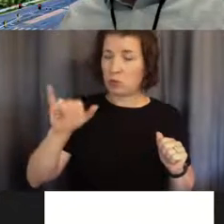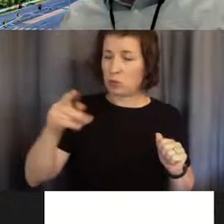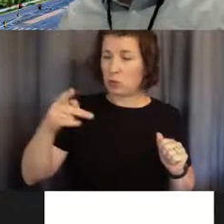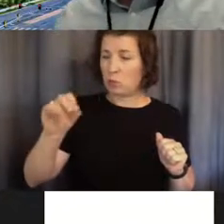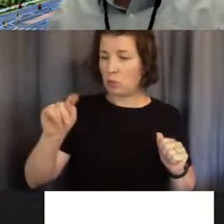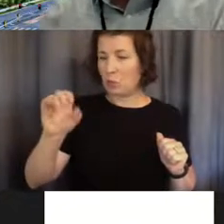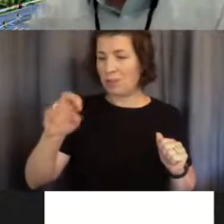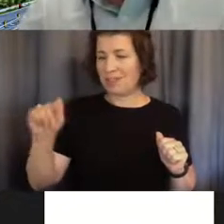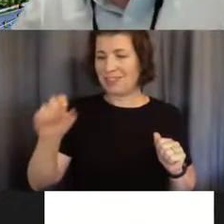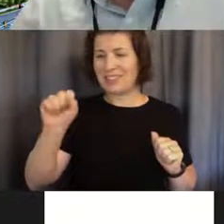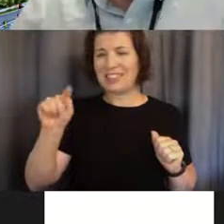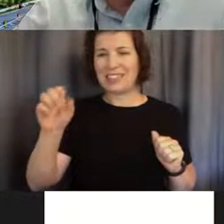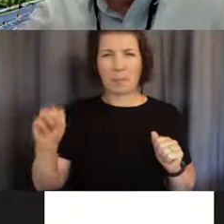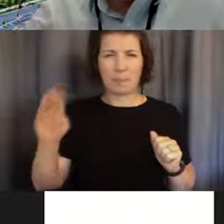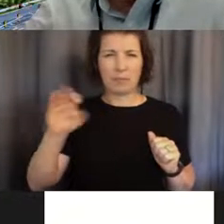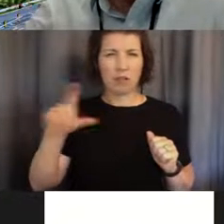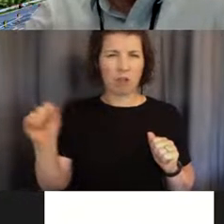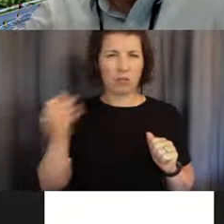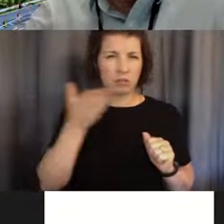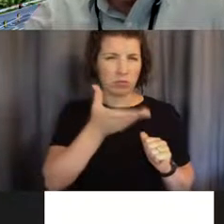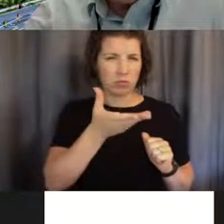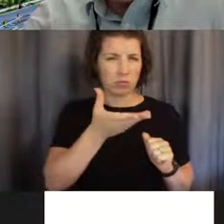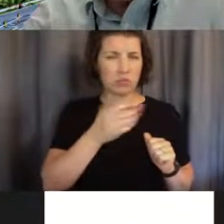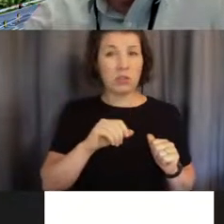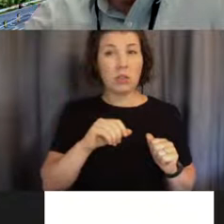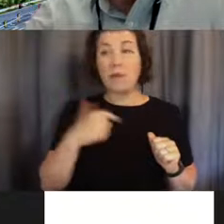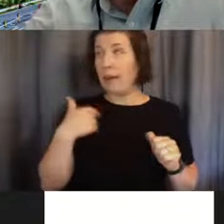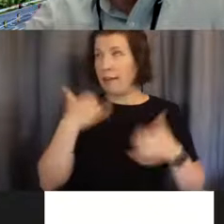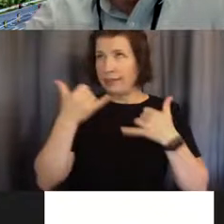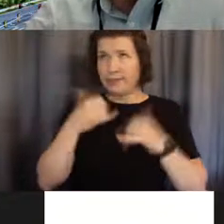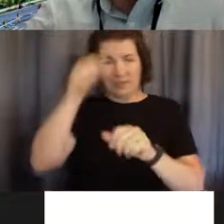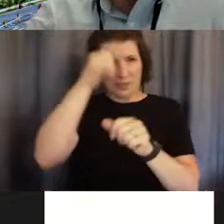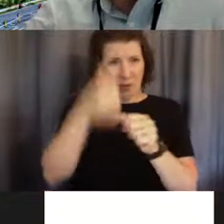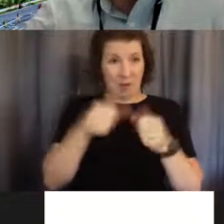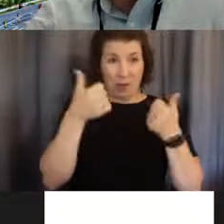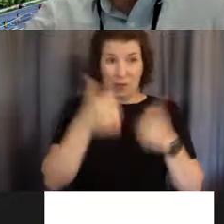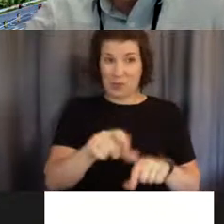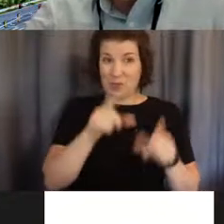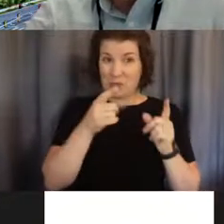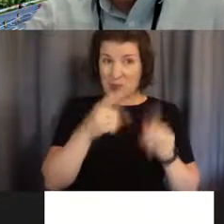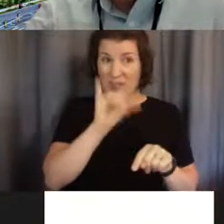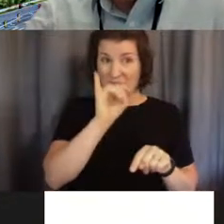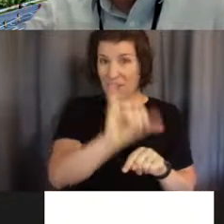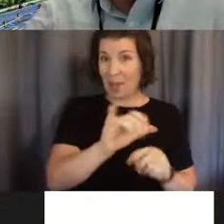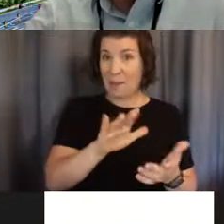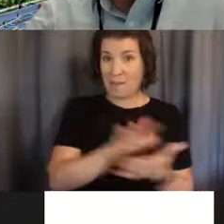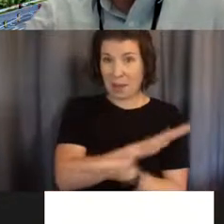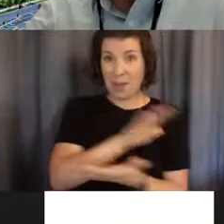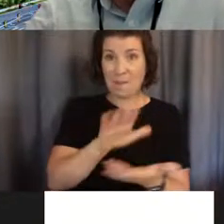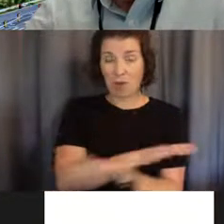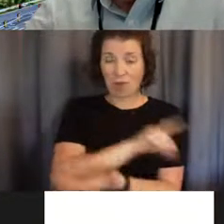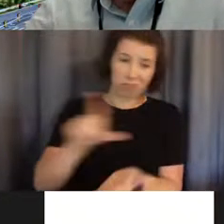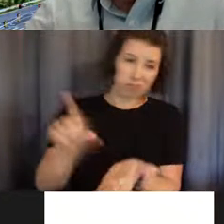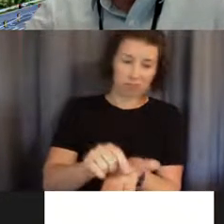But yeah, I, I still, I remember when this paper came out and you know, it was one of those things